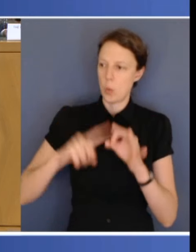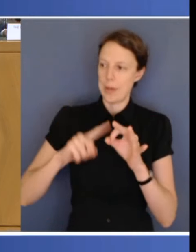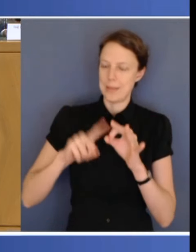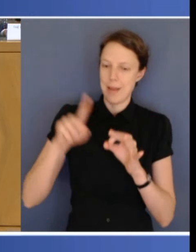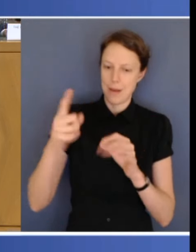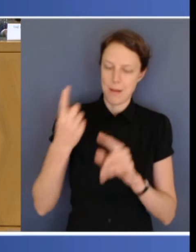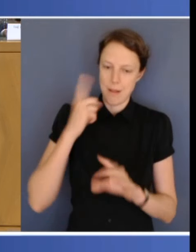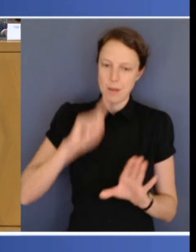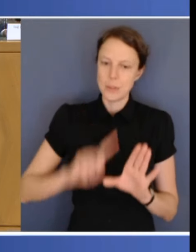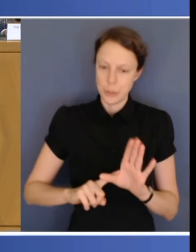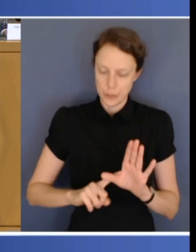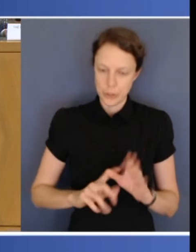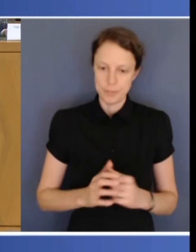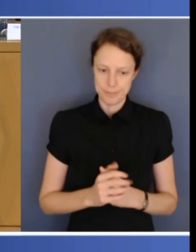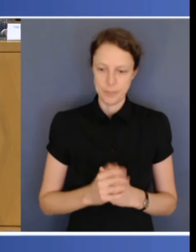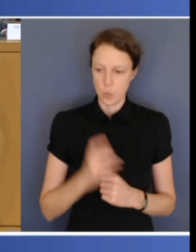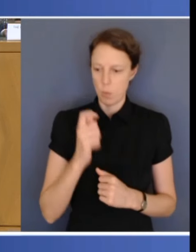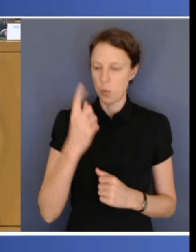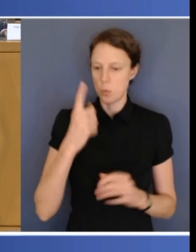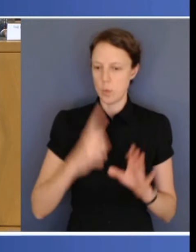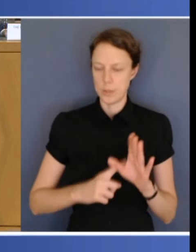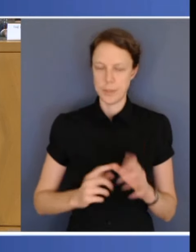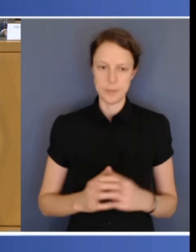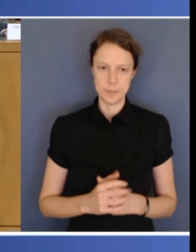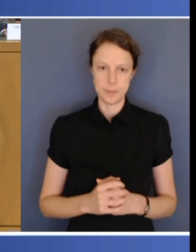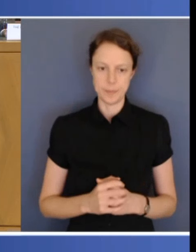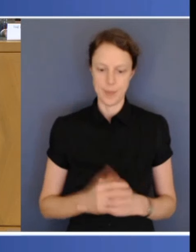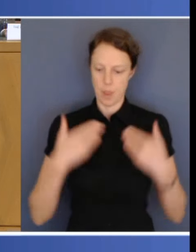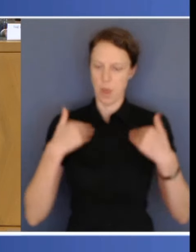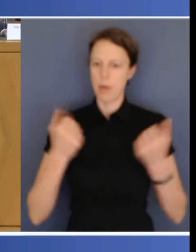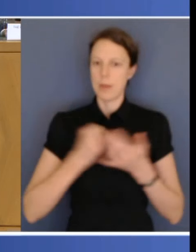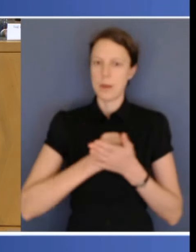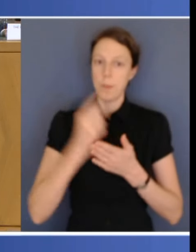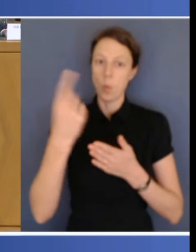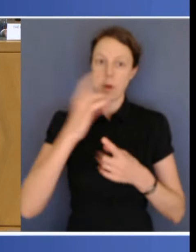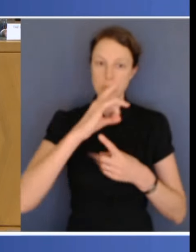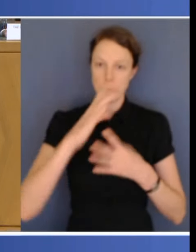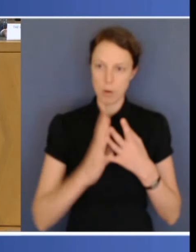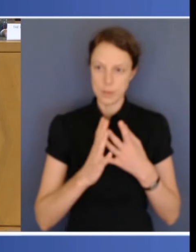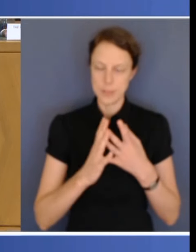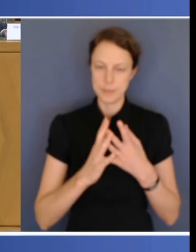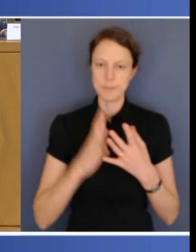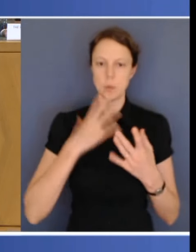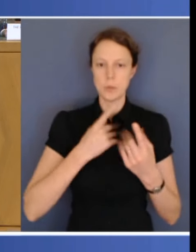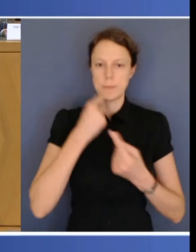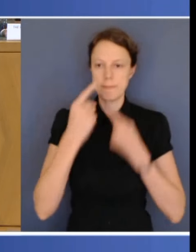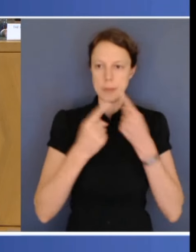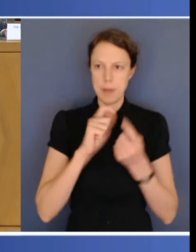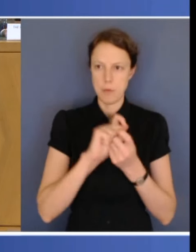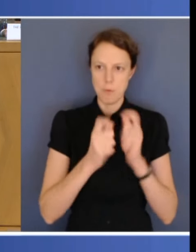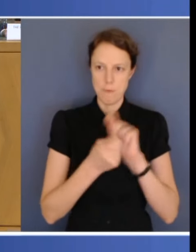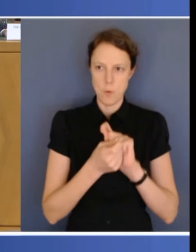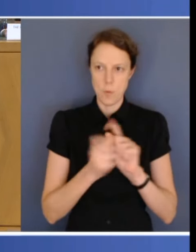Health was our number one priority, and I want to run through the reforms that have been agreed to today, and they are